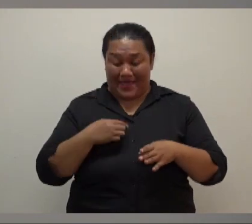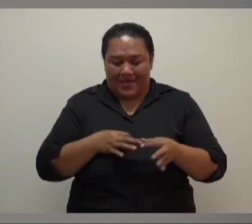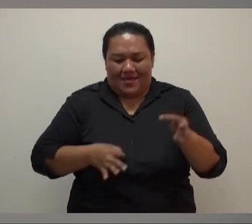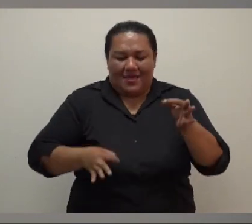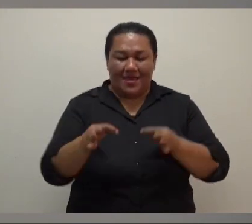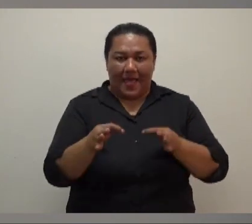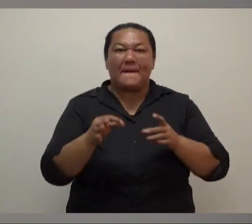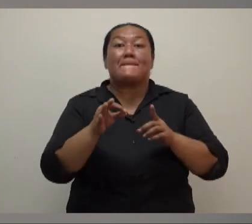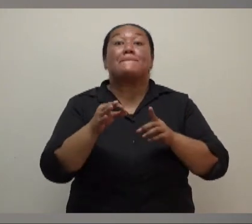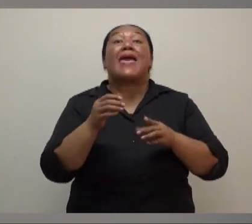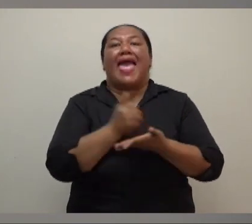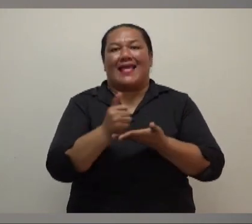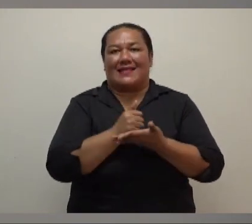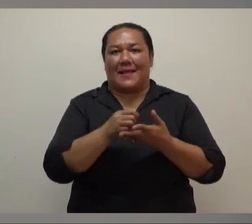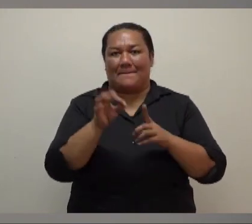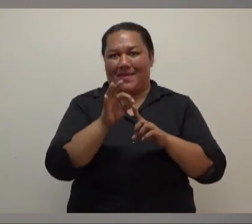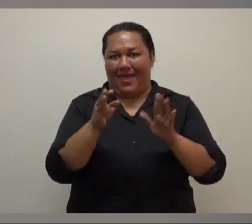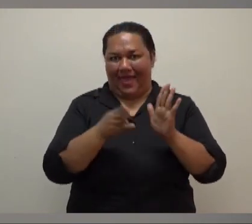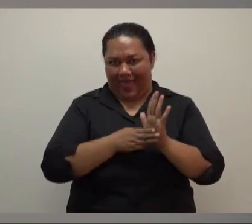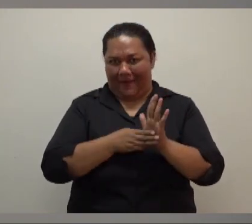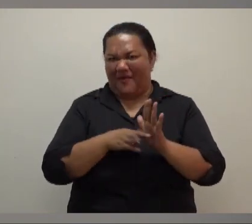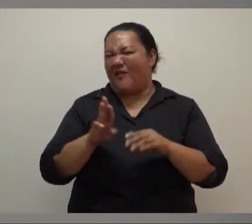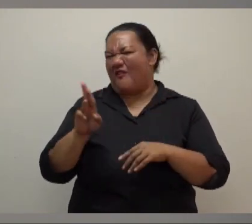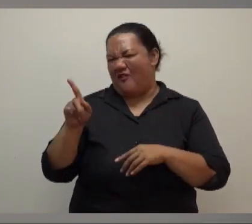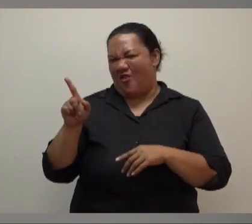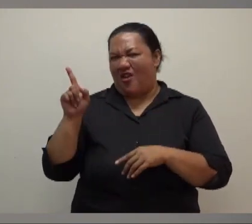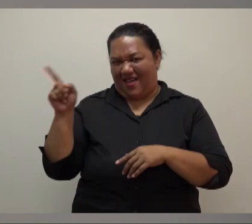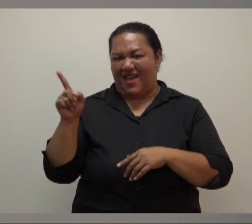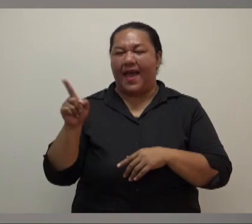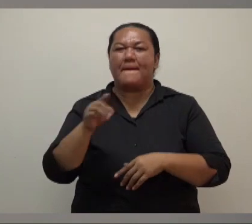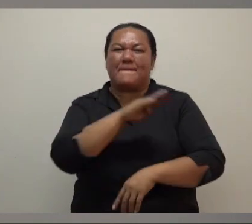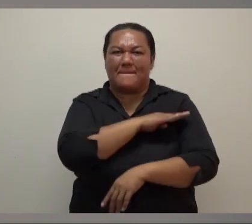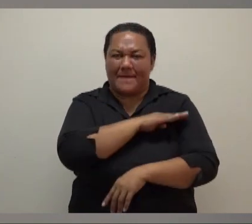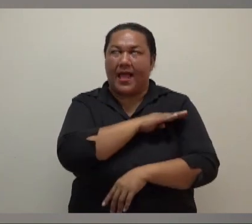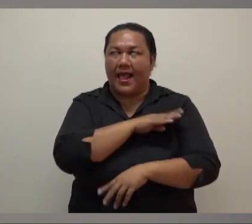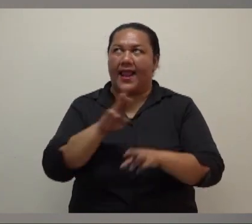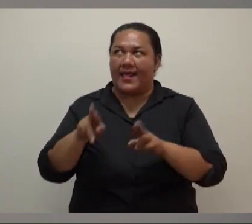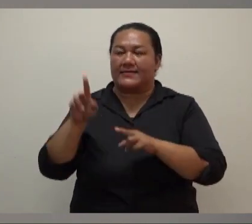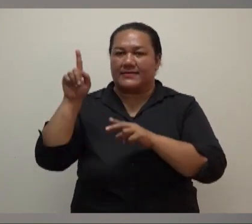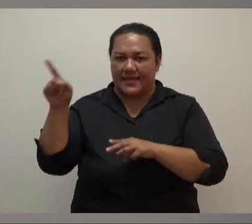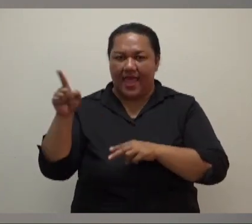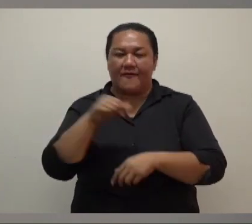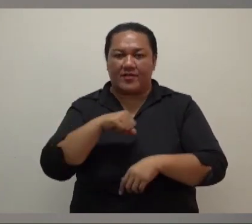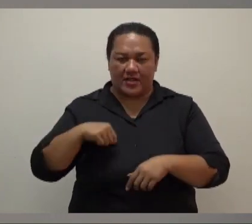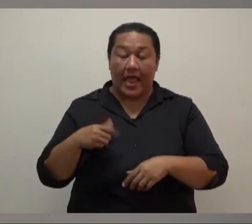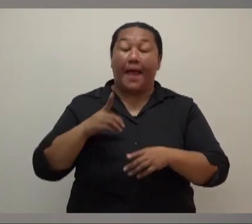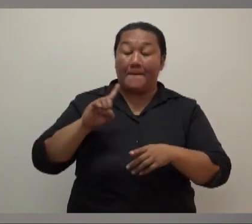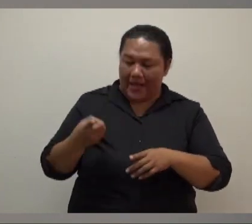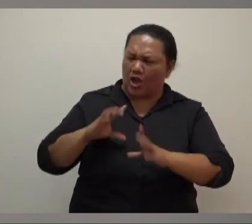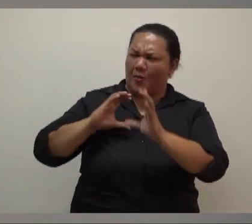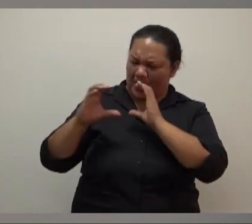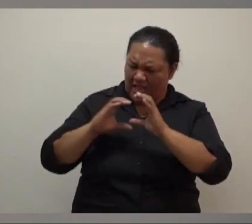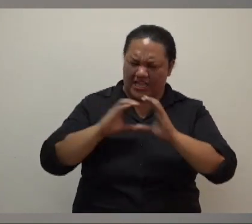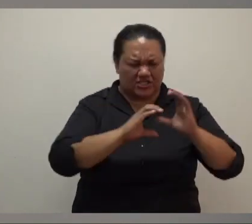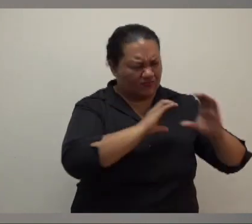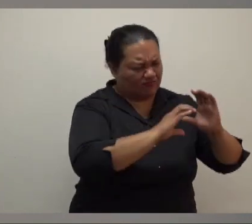through a particular medical procedure, they will speak to their loved ones first, and we have other lines of communication open in respect to that.